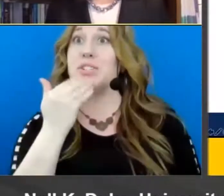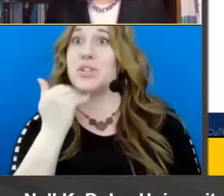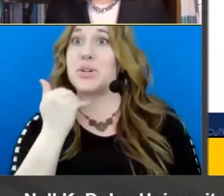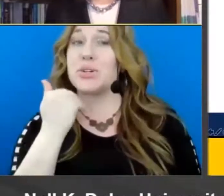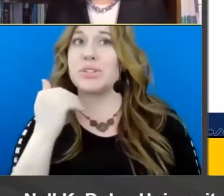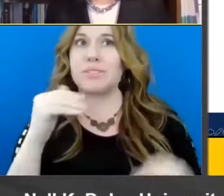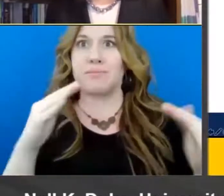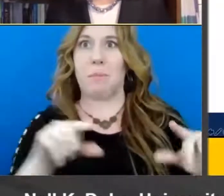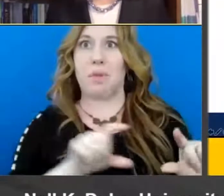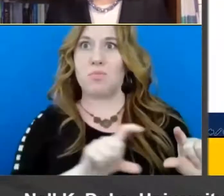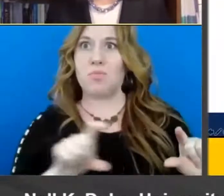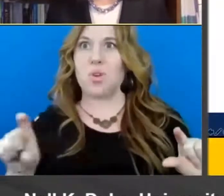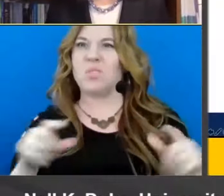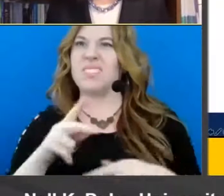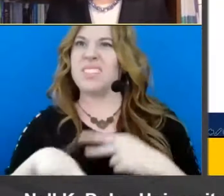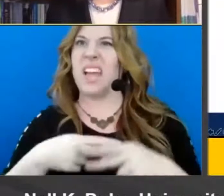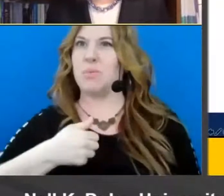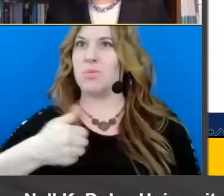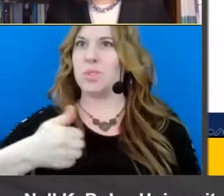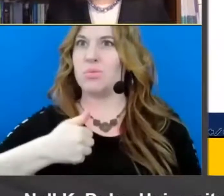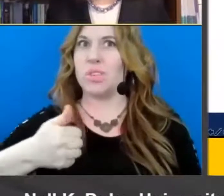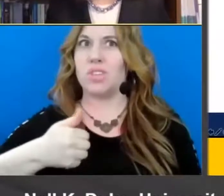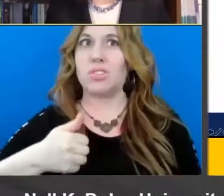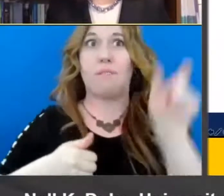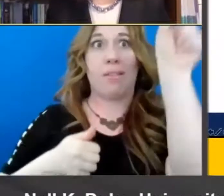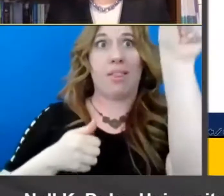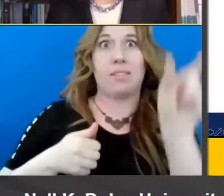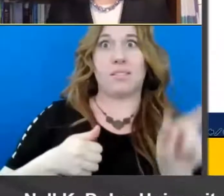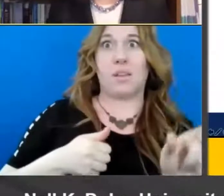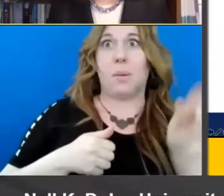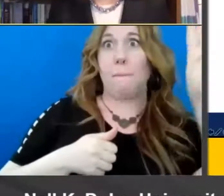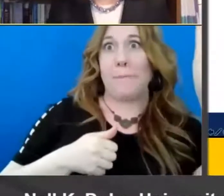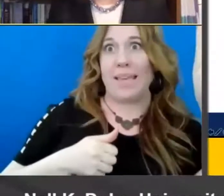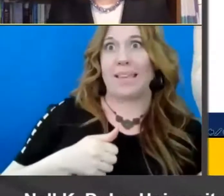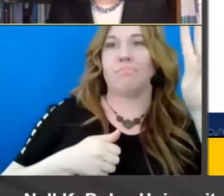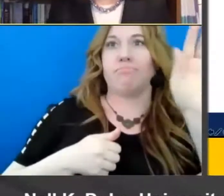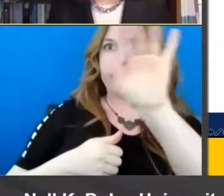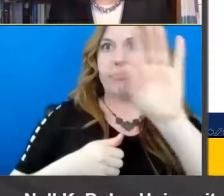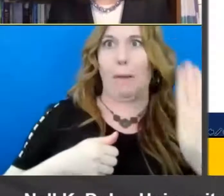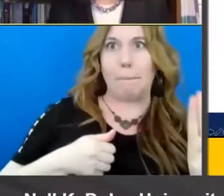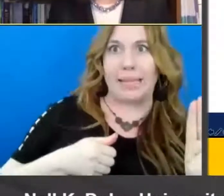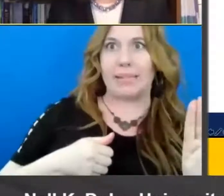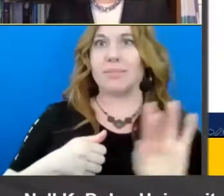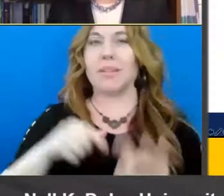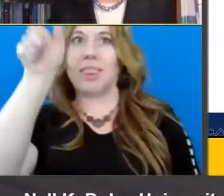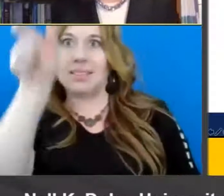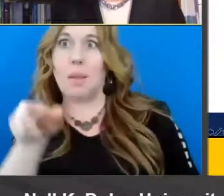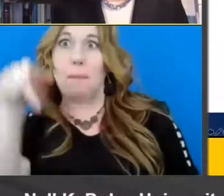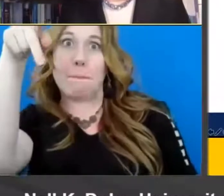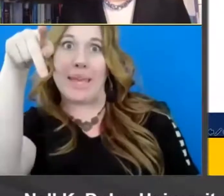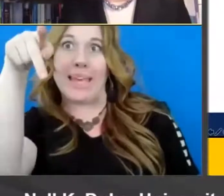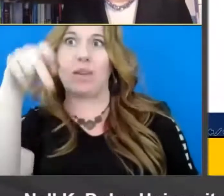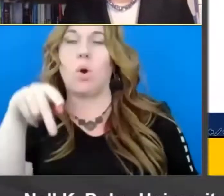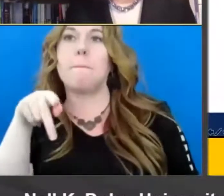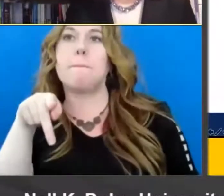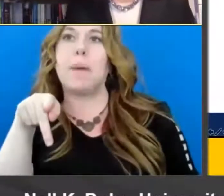probably being modes of transportation this column being words with b this column being words with the letter p or with the sound